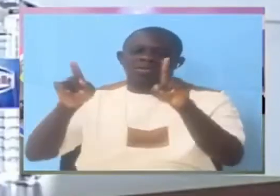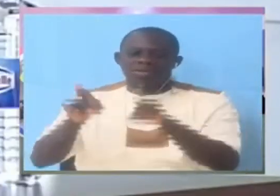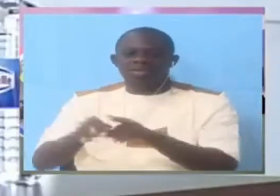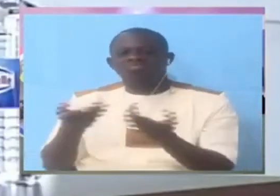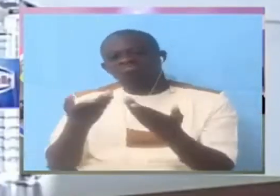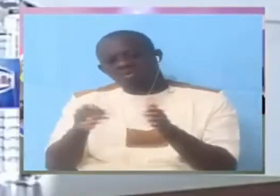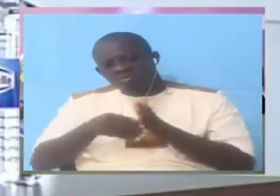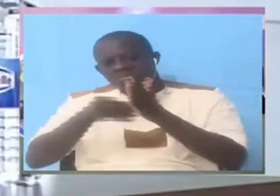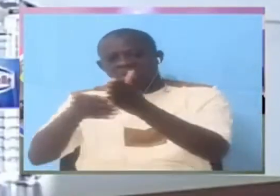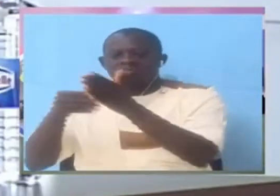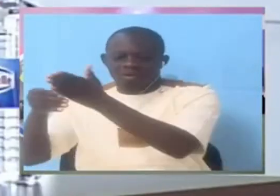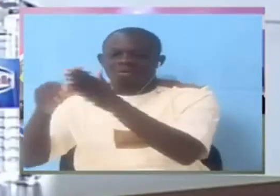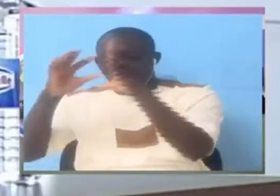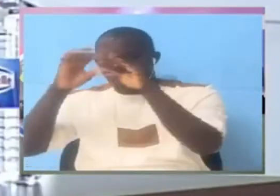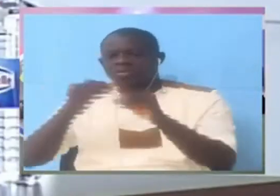directorates.